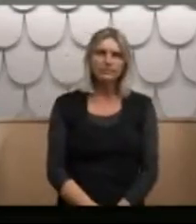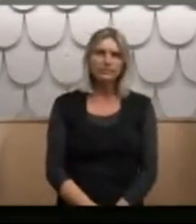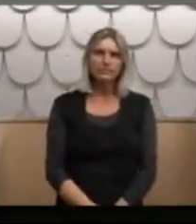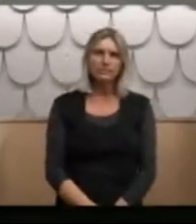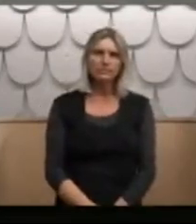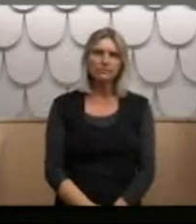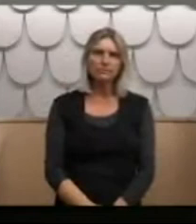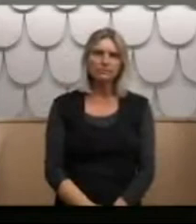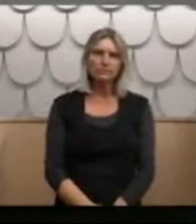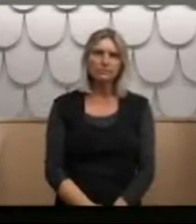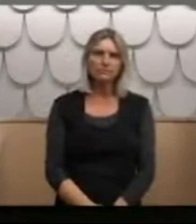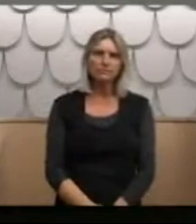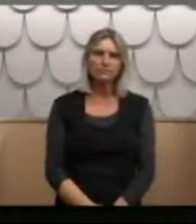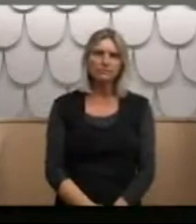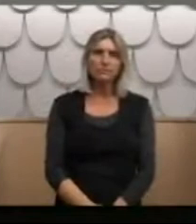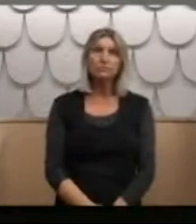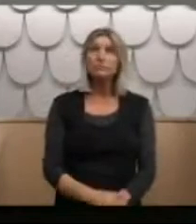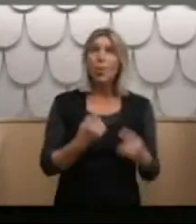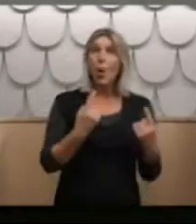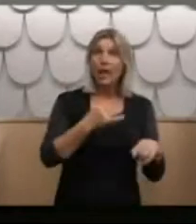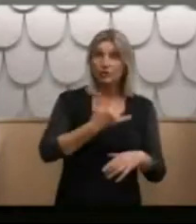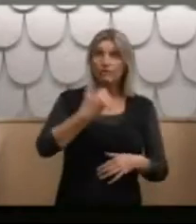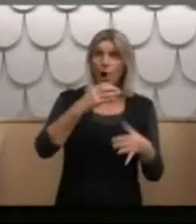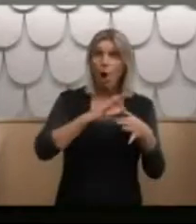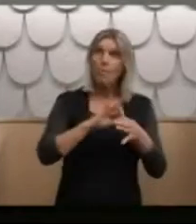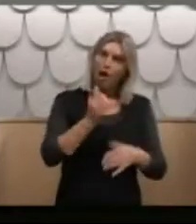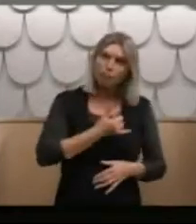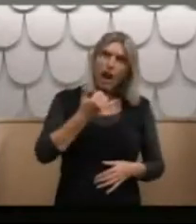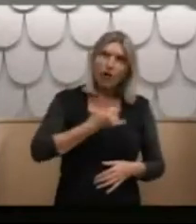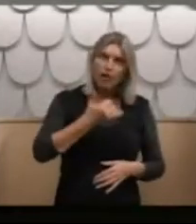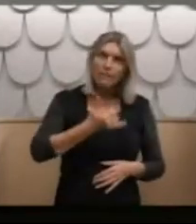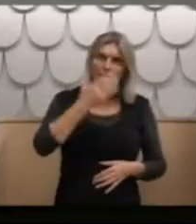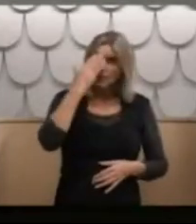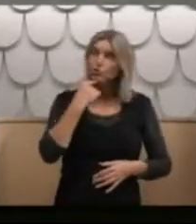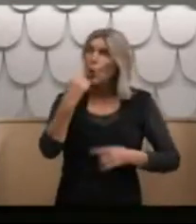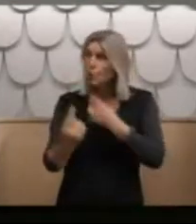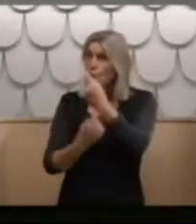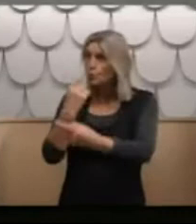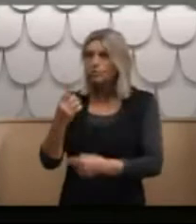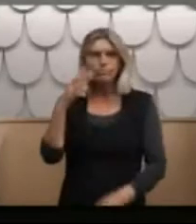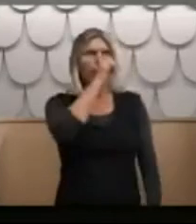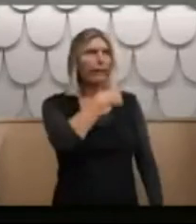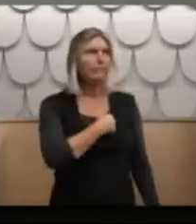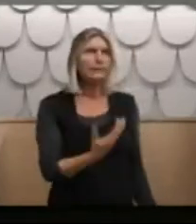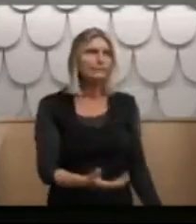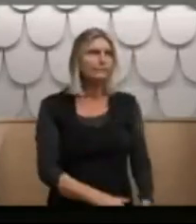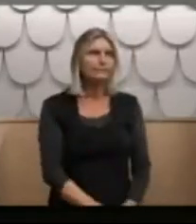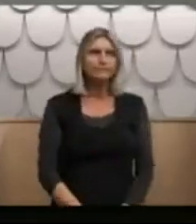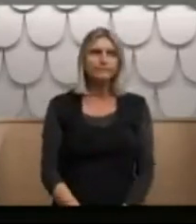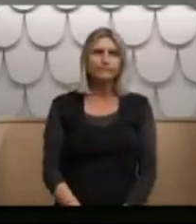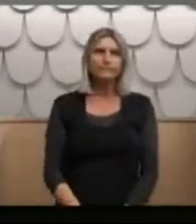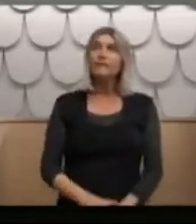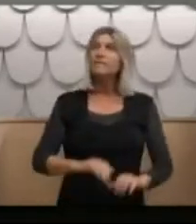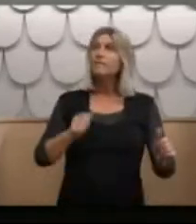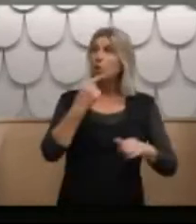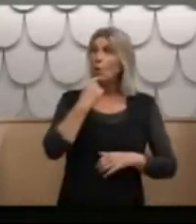You were allowed to call home. I rang mum often. I told her what they were doing to me but she didn't believe it. I would also